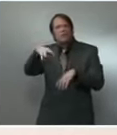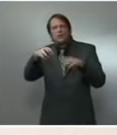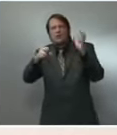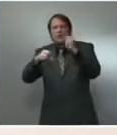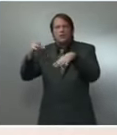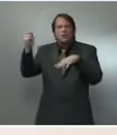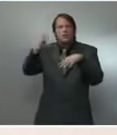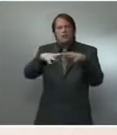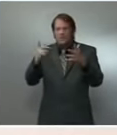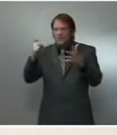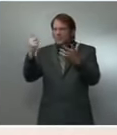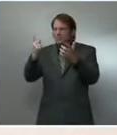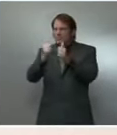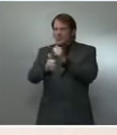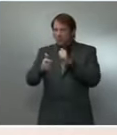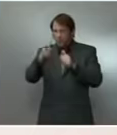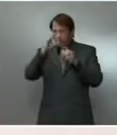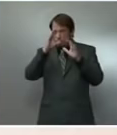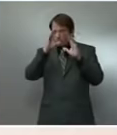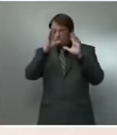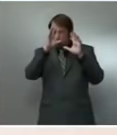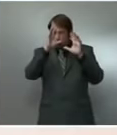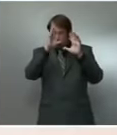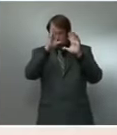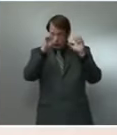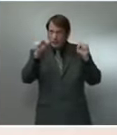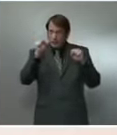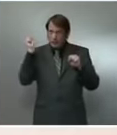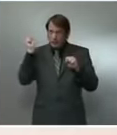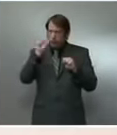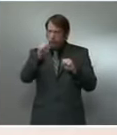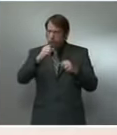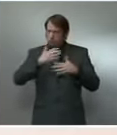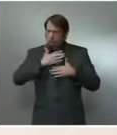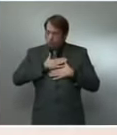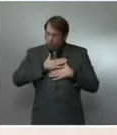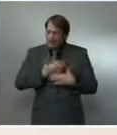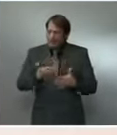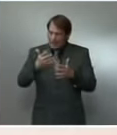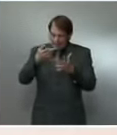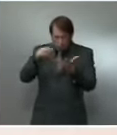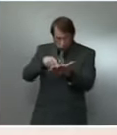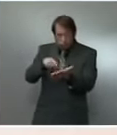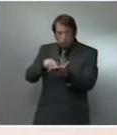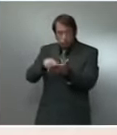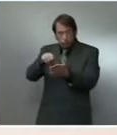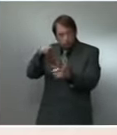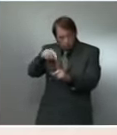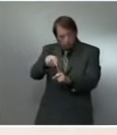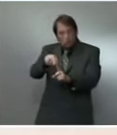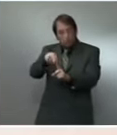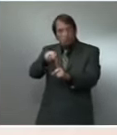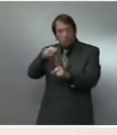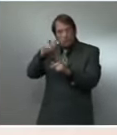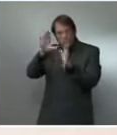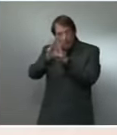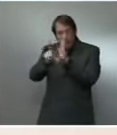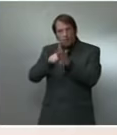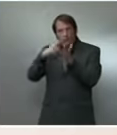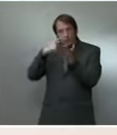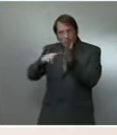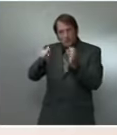more targeted background check bill? I would say that we should, I would punt that question back to the Republicans who are not supportive of